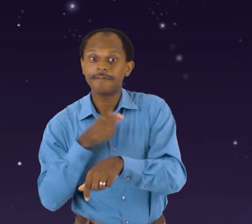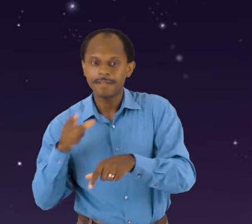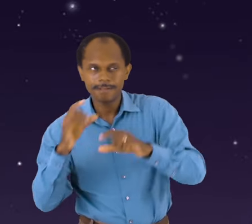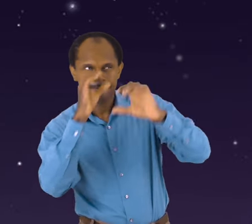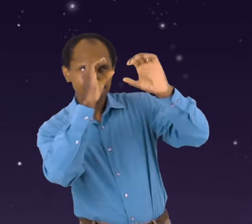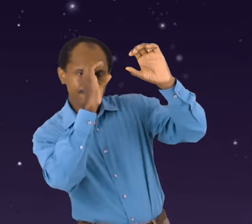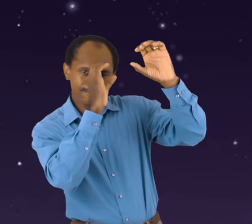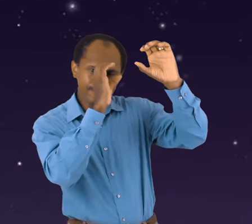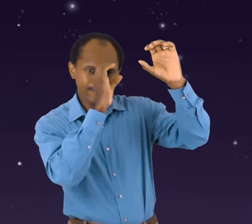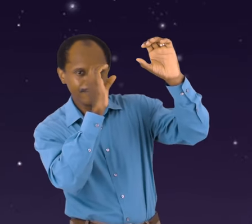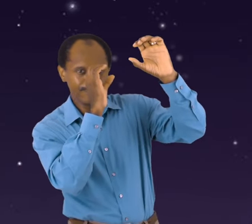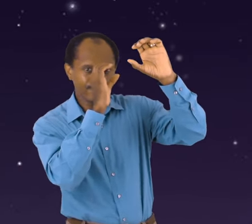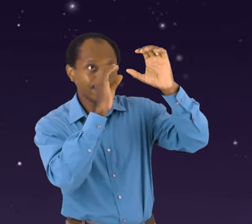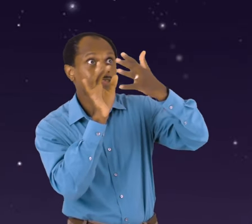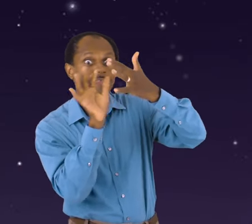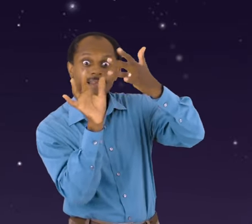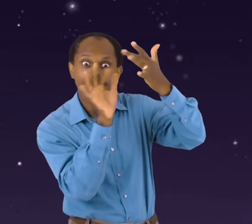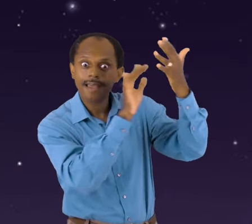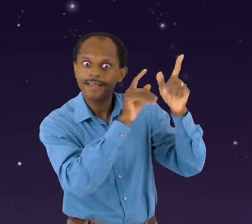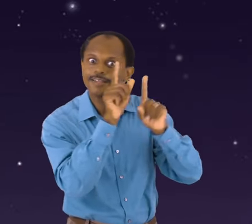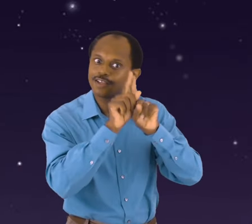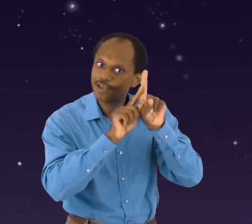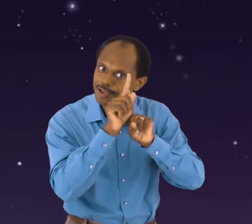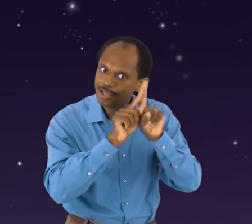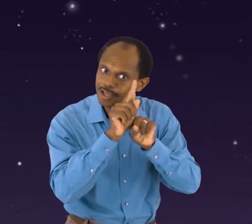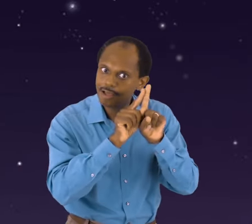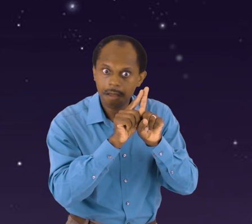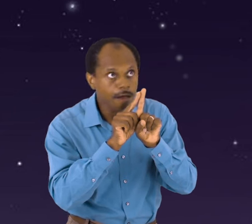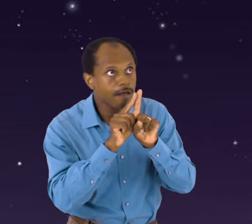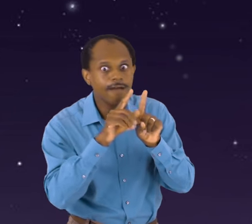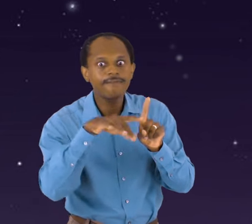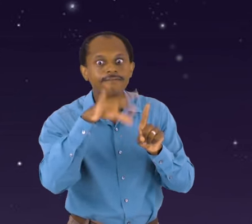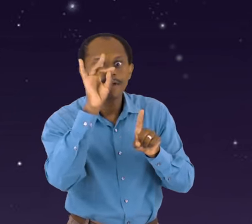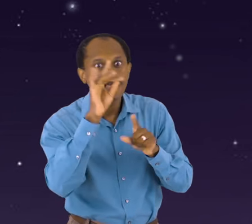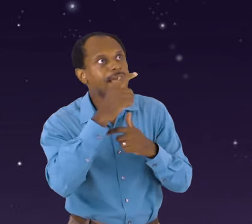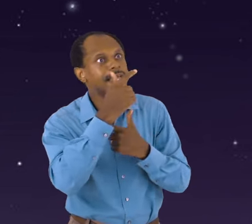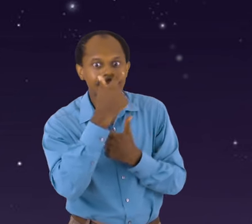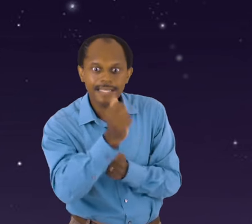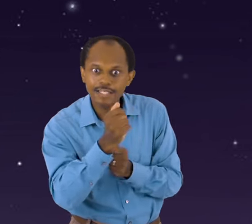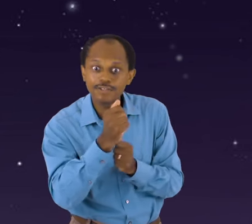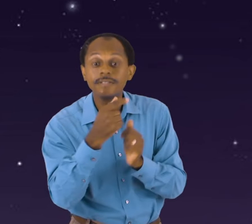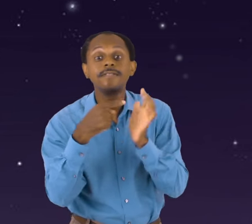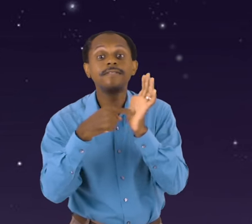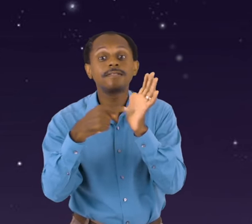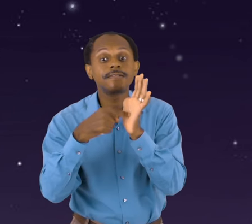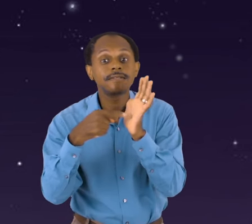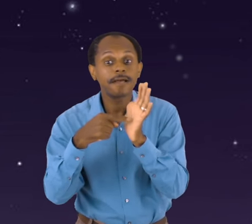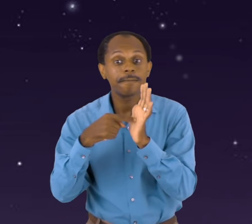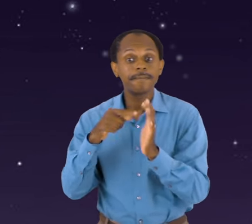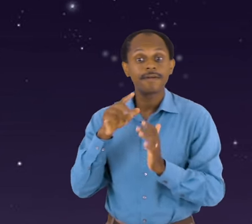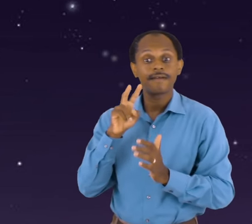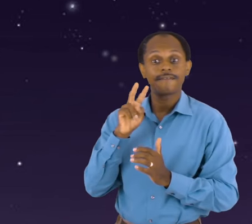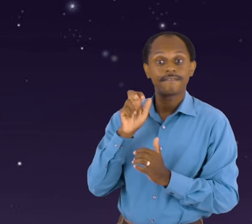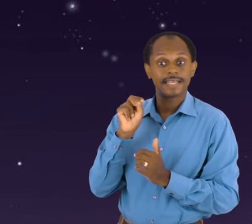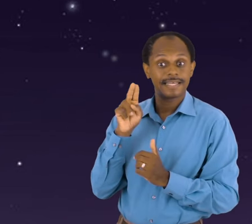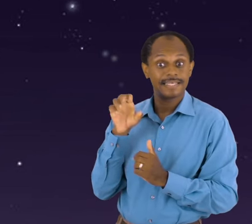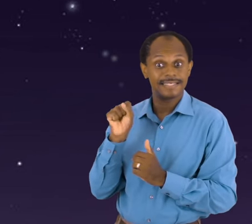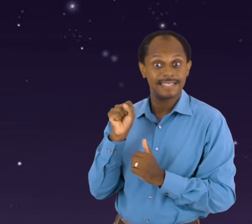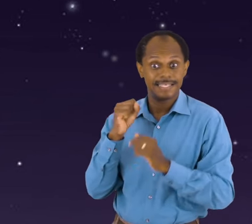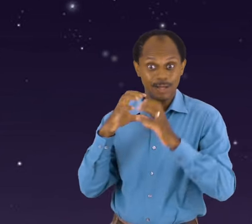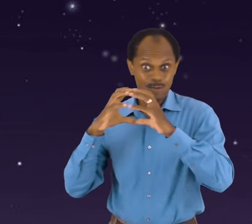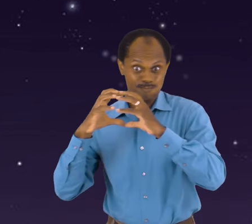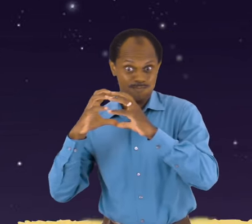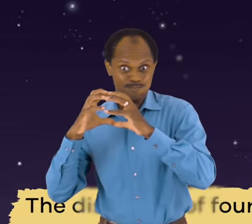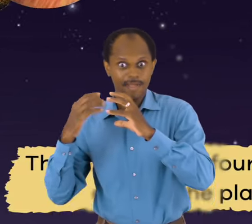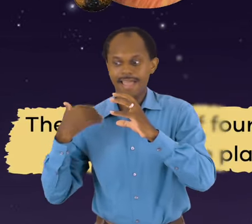using his telescope, Galileo discovered some interesting things, such as the different phases of the planet